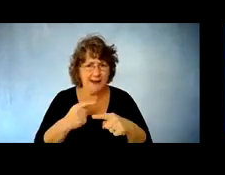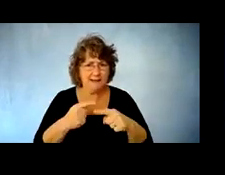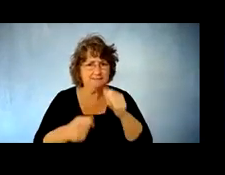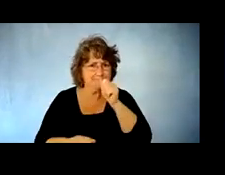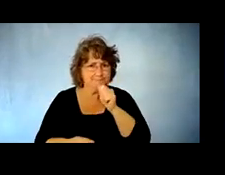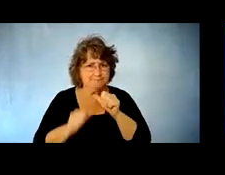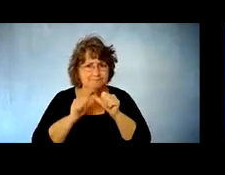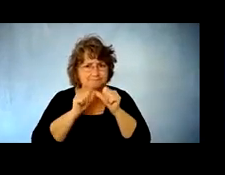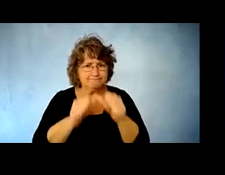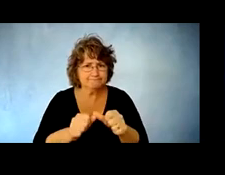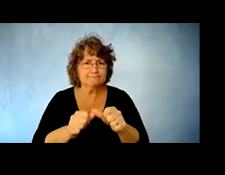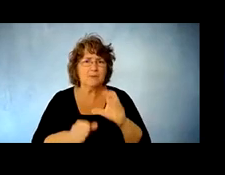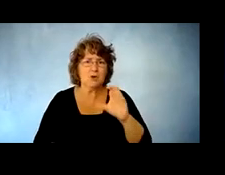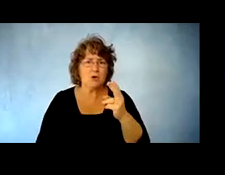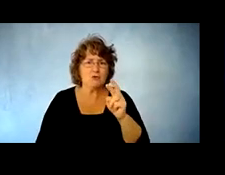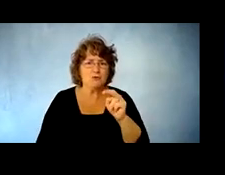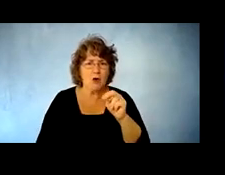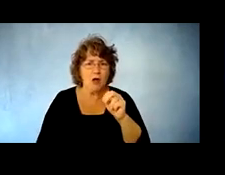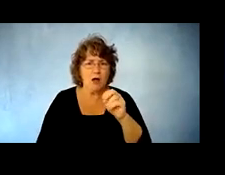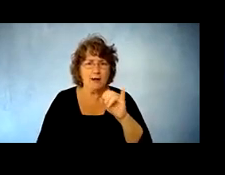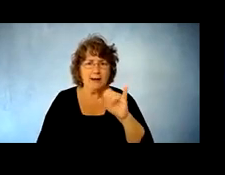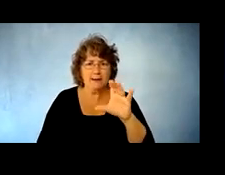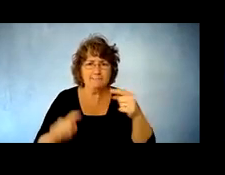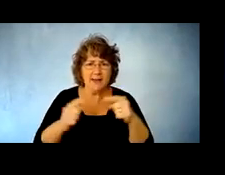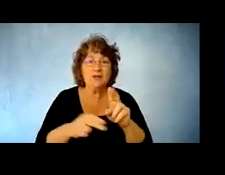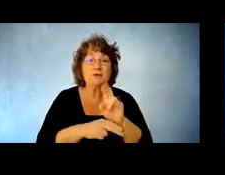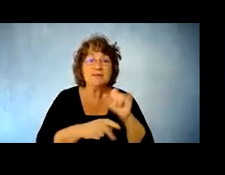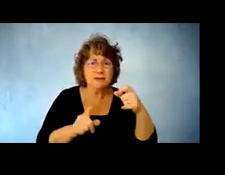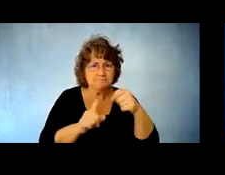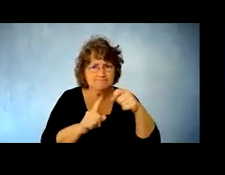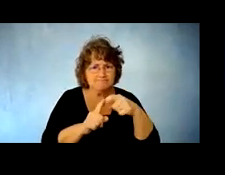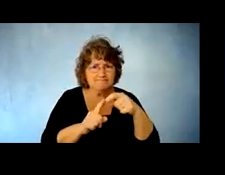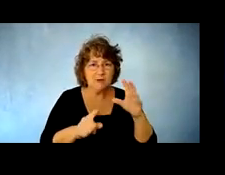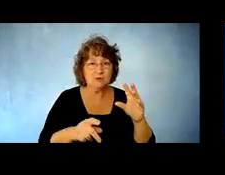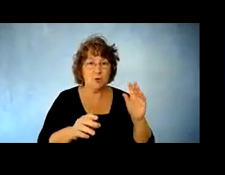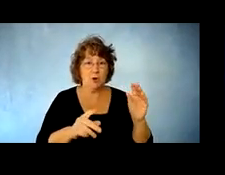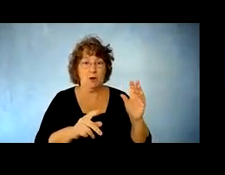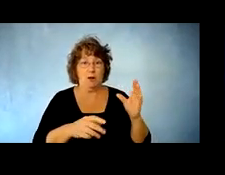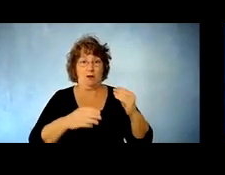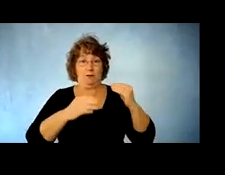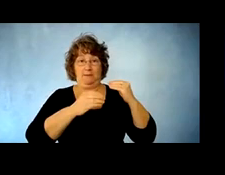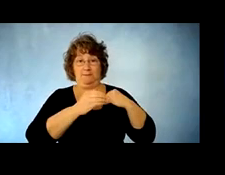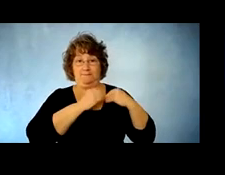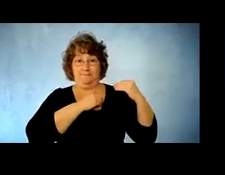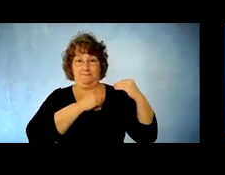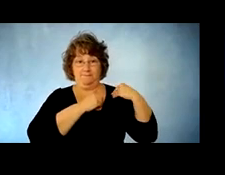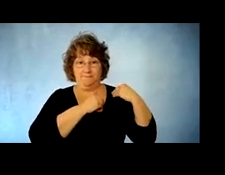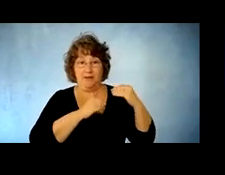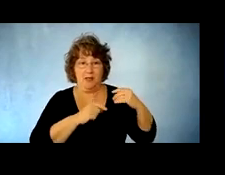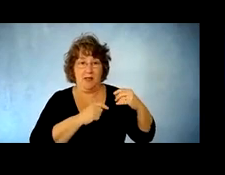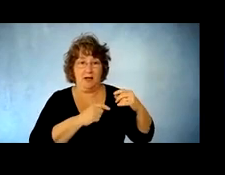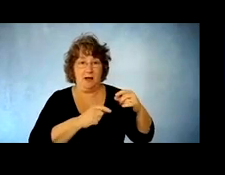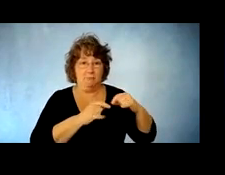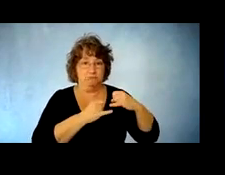found is that uh using these stimulators um you may actually be able to